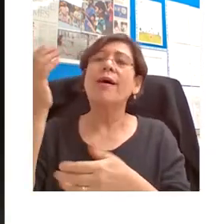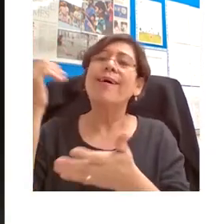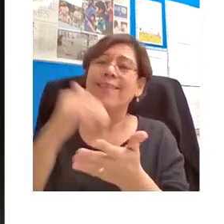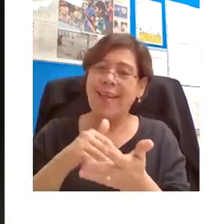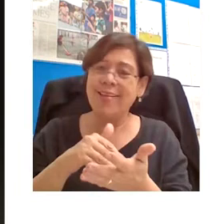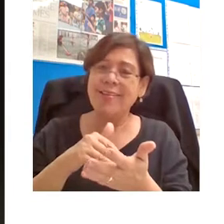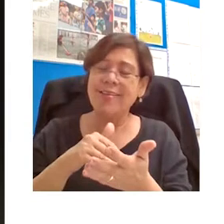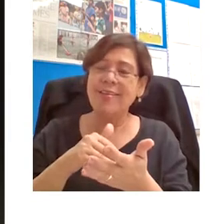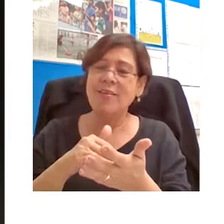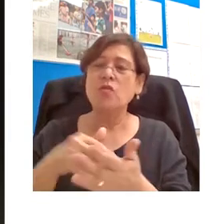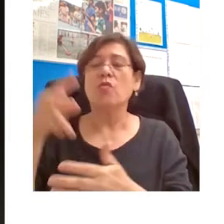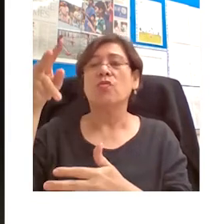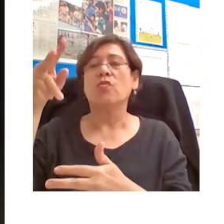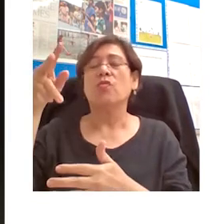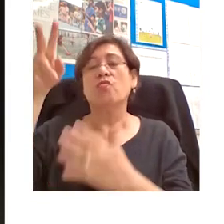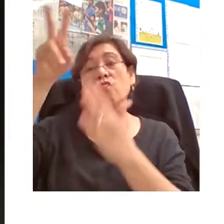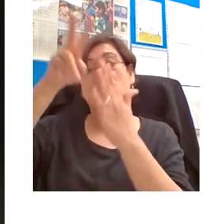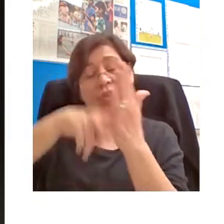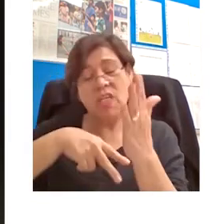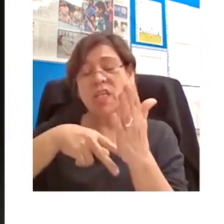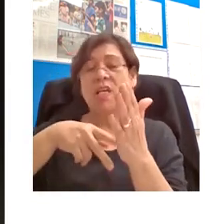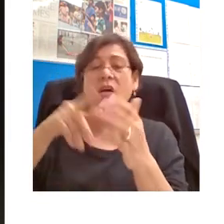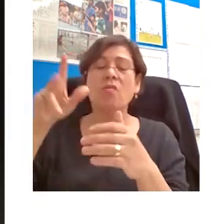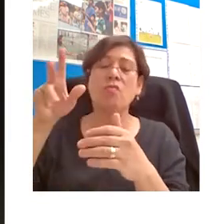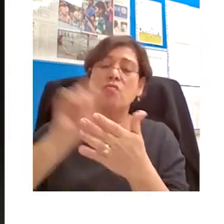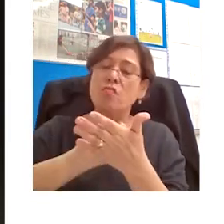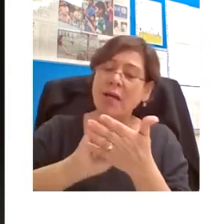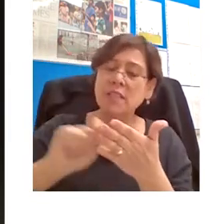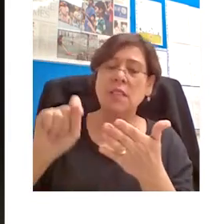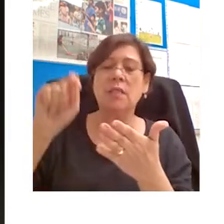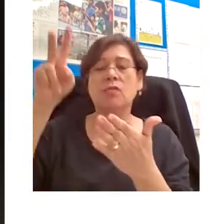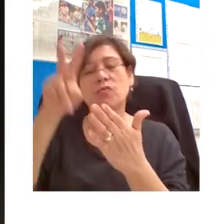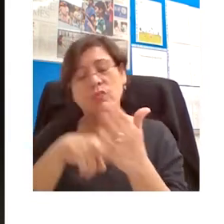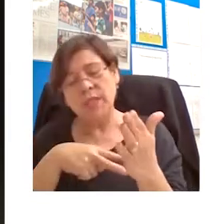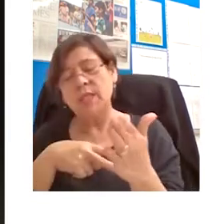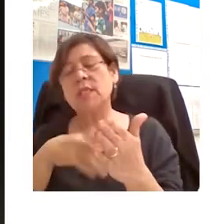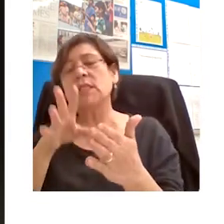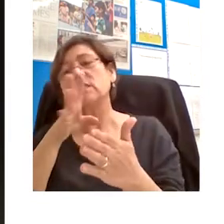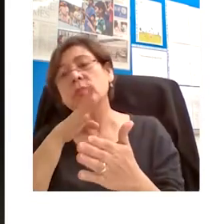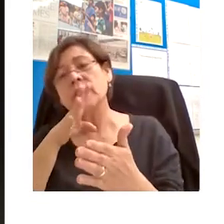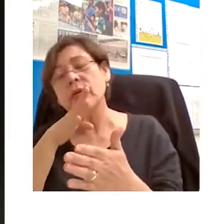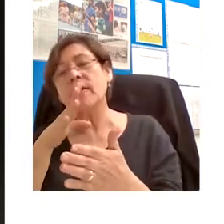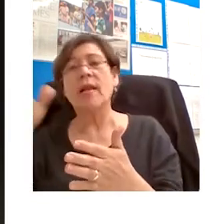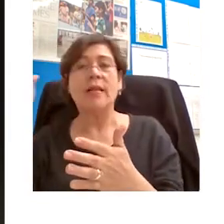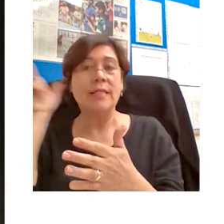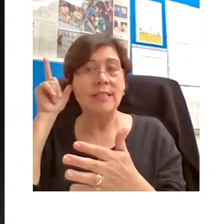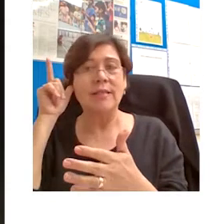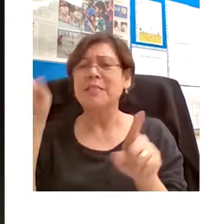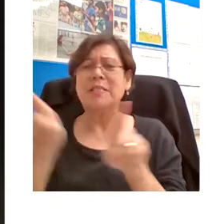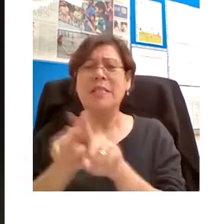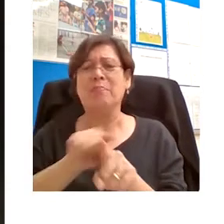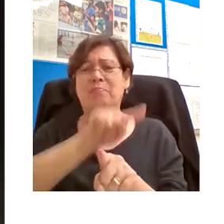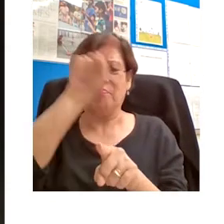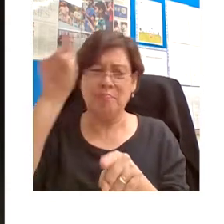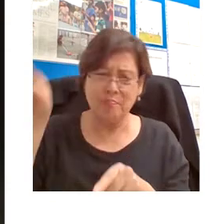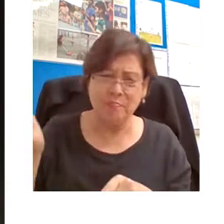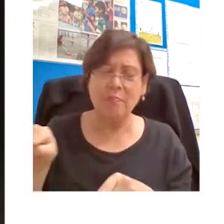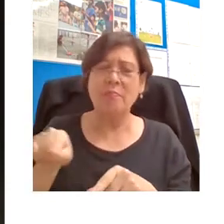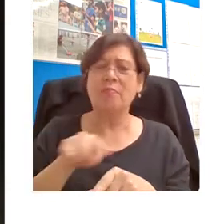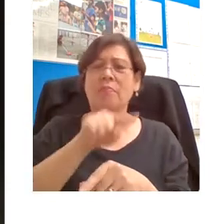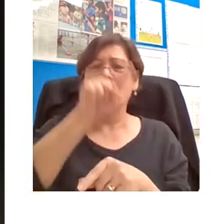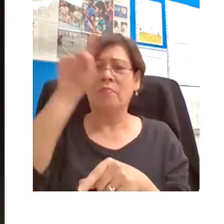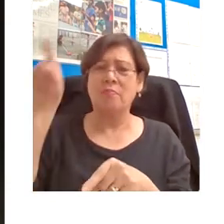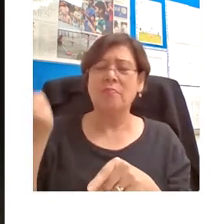of writing, reading, speaking, and listening, which is entirely verbal in nature. And this is why for centuries